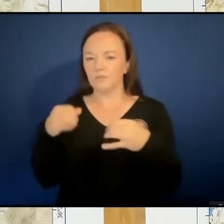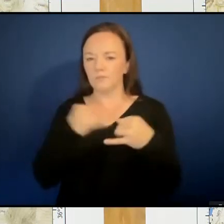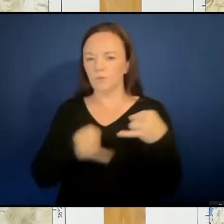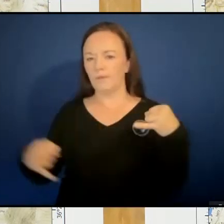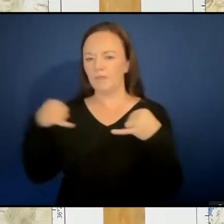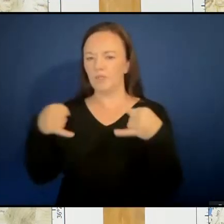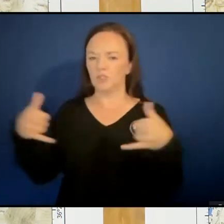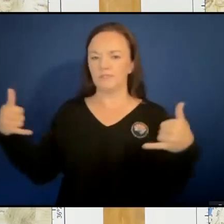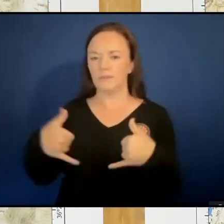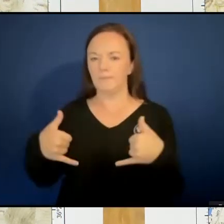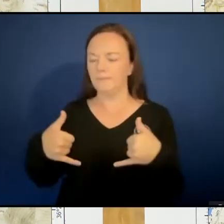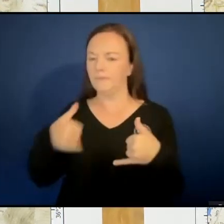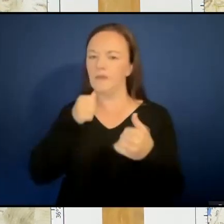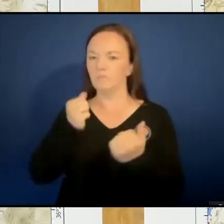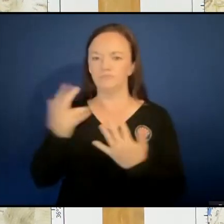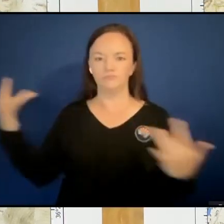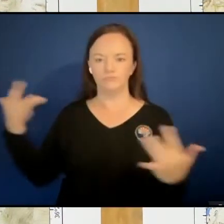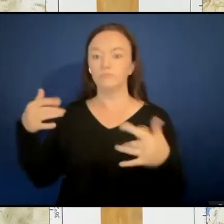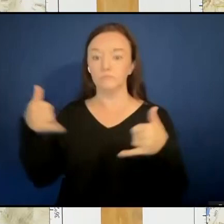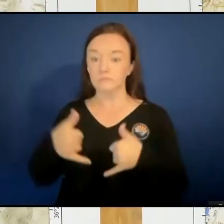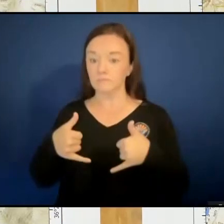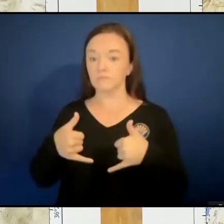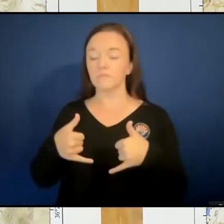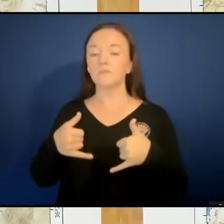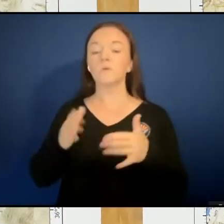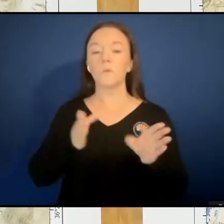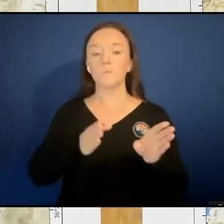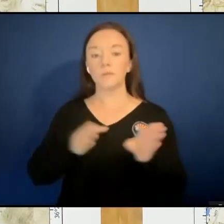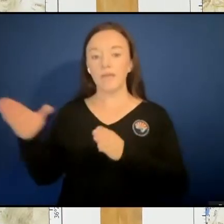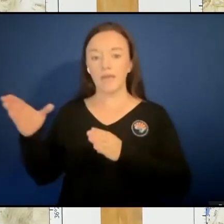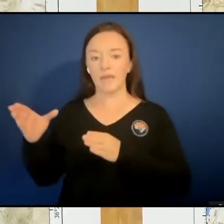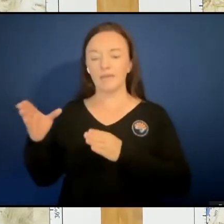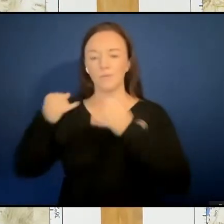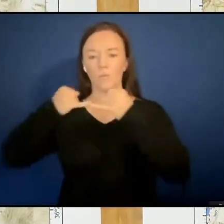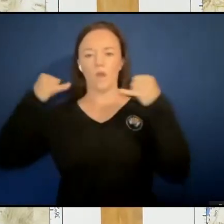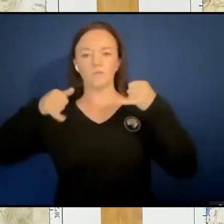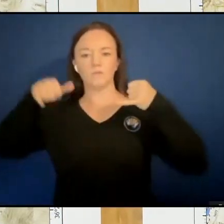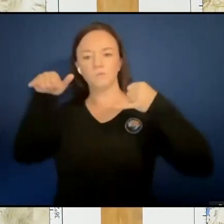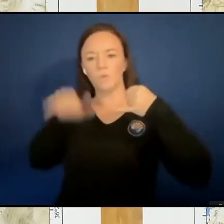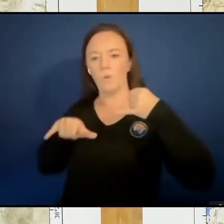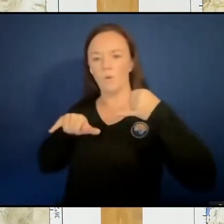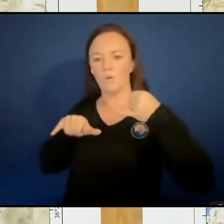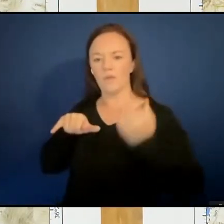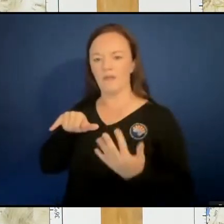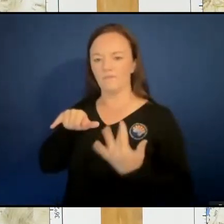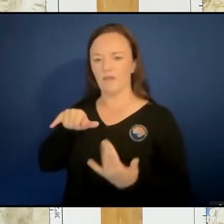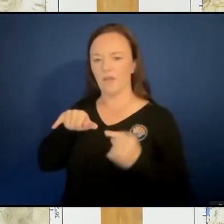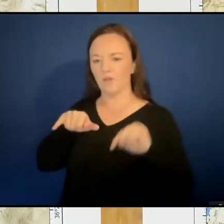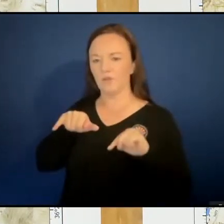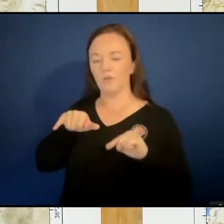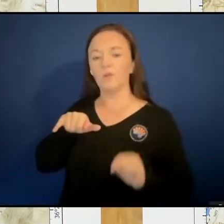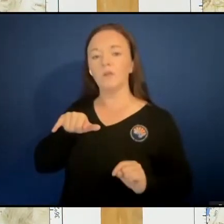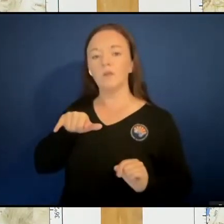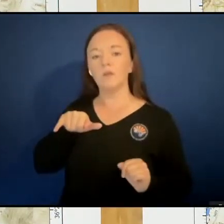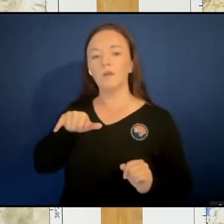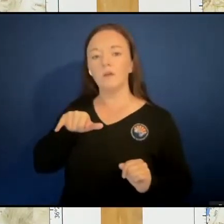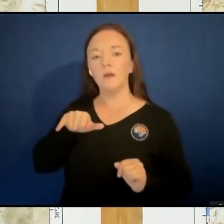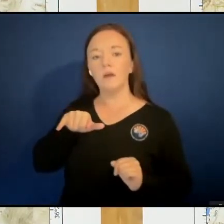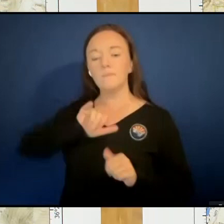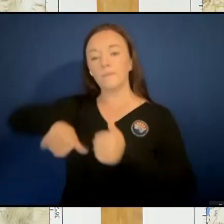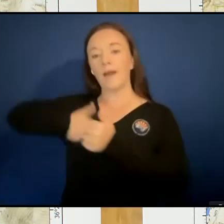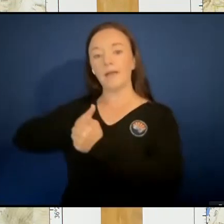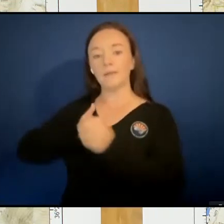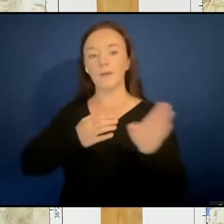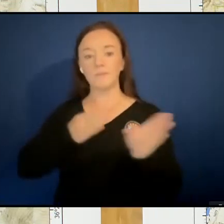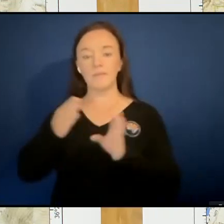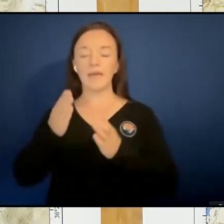primary plan was to hold the fire here. Alternate plan was to try to use the